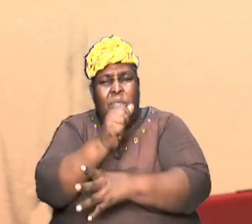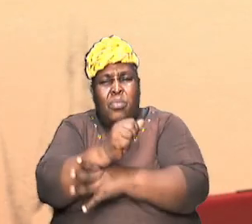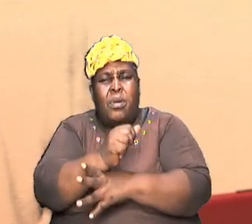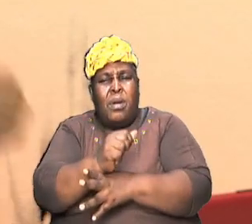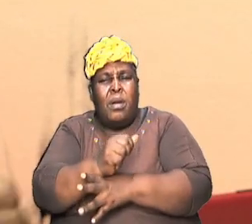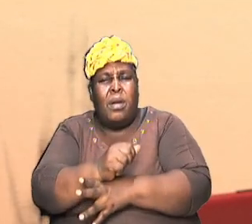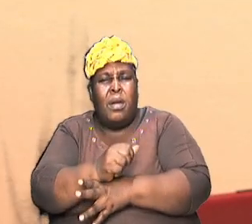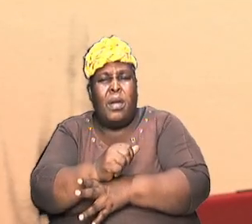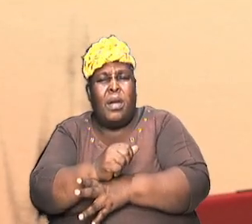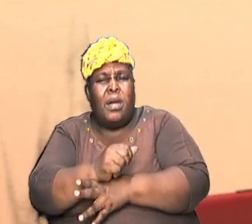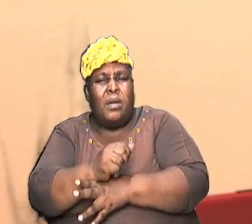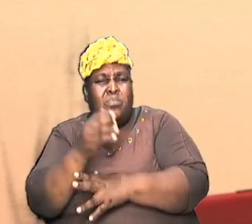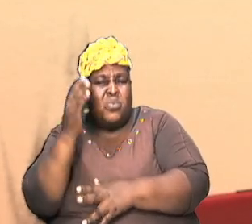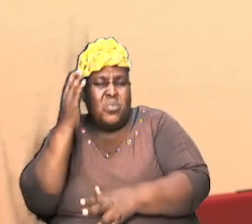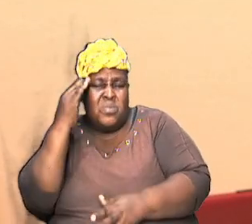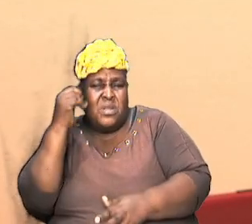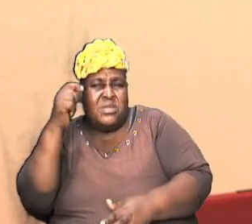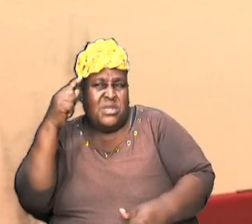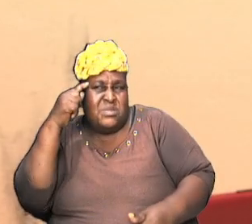he just knew